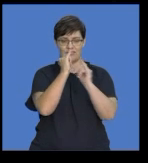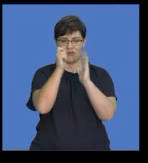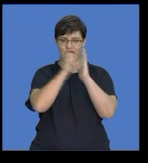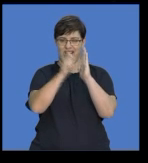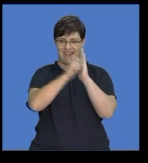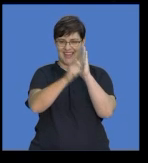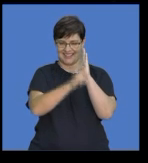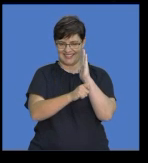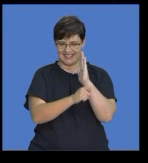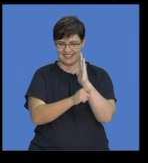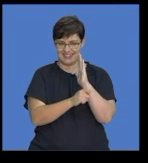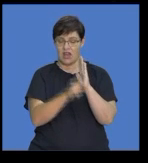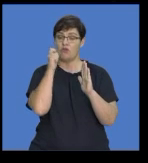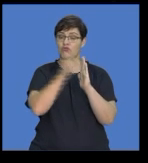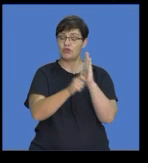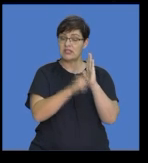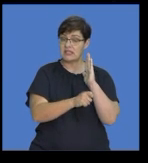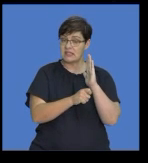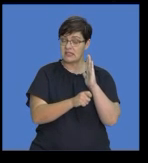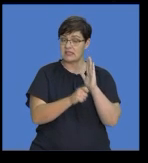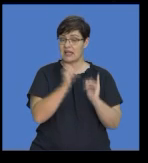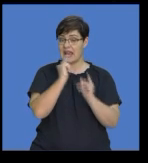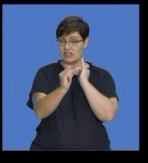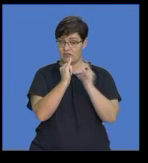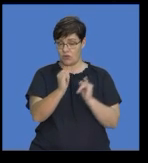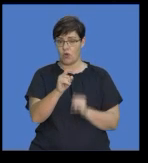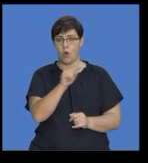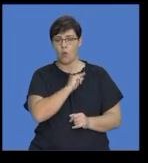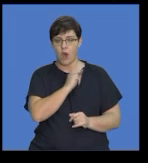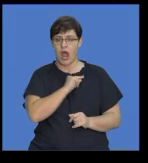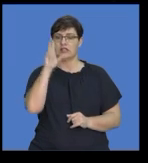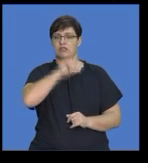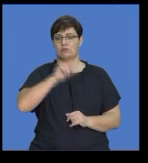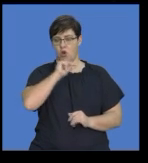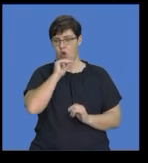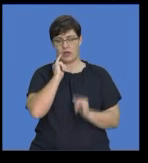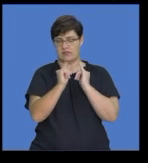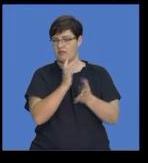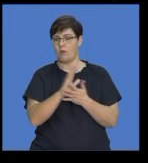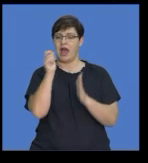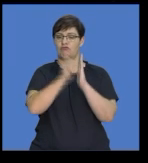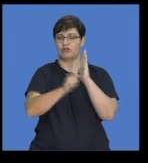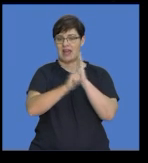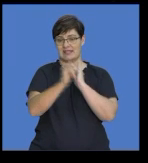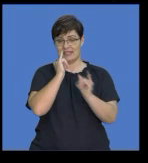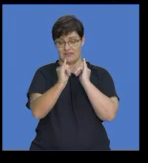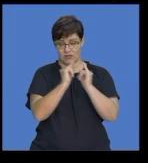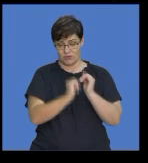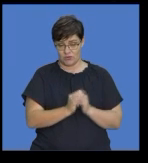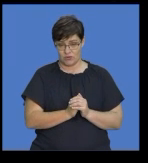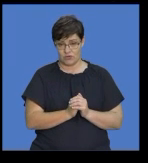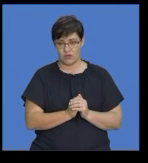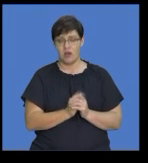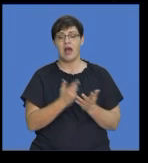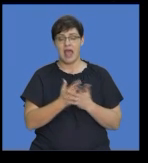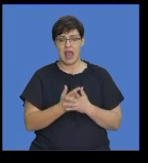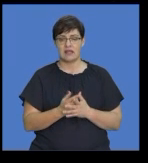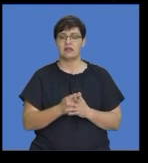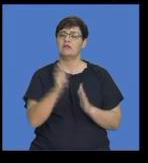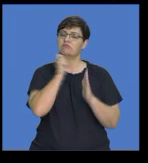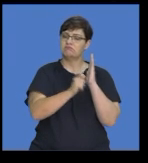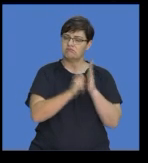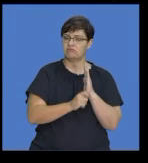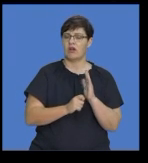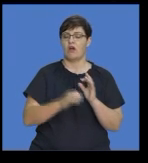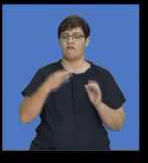Remember, the word written is key here, because it's obviously not a spoken interview, but it's a written interview. And then, the written formal and